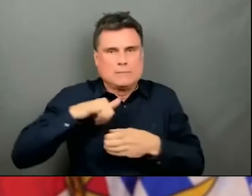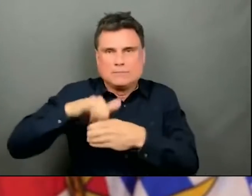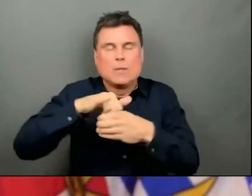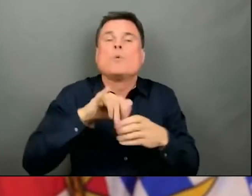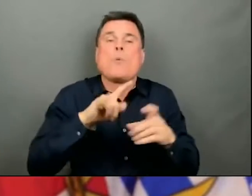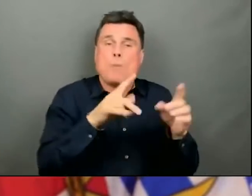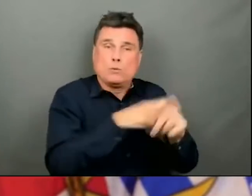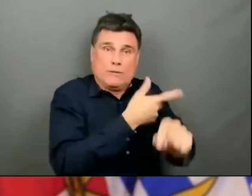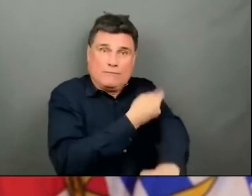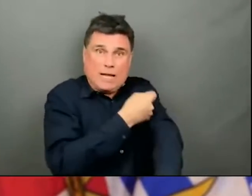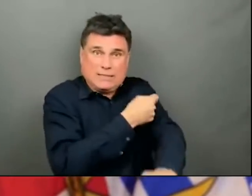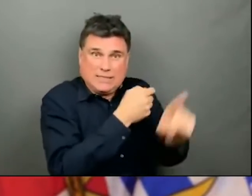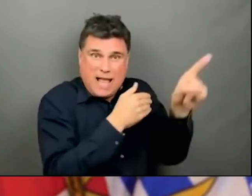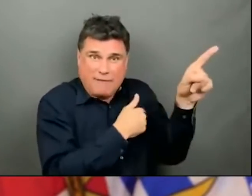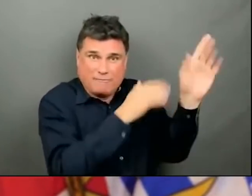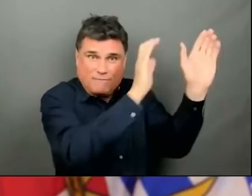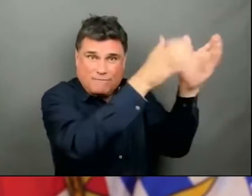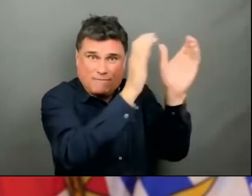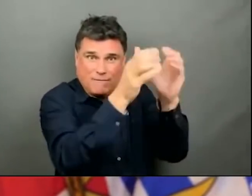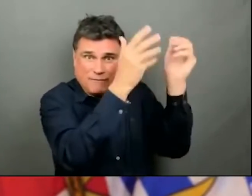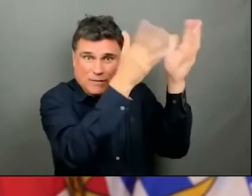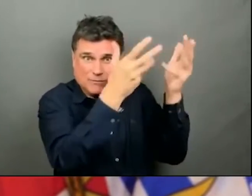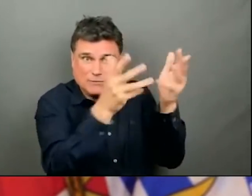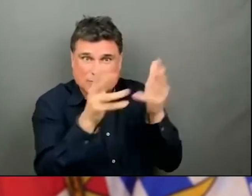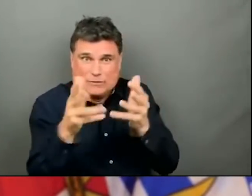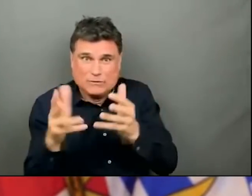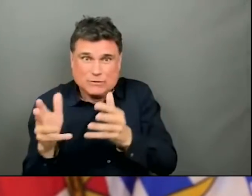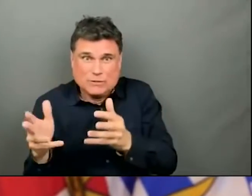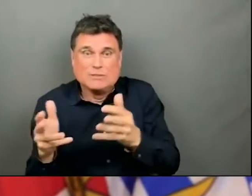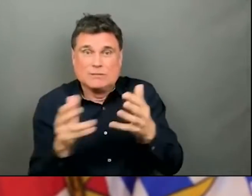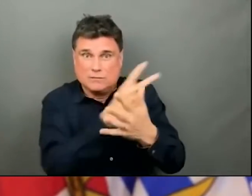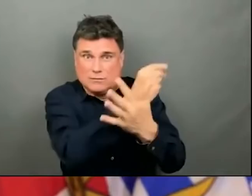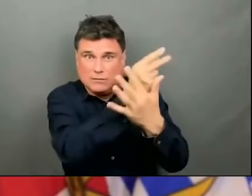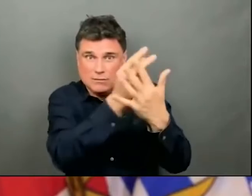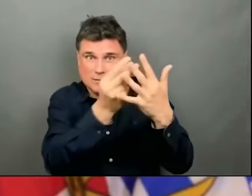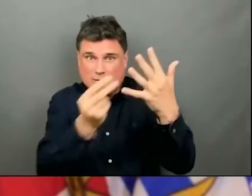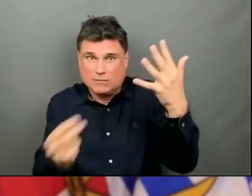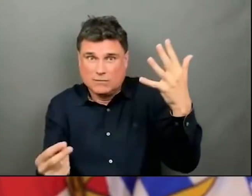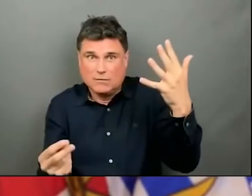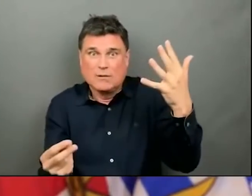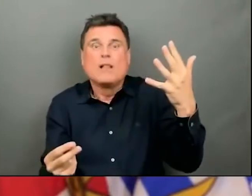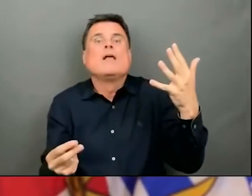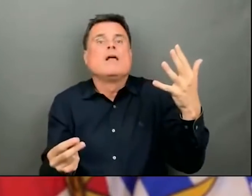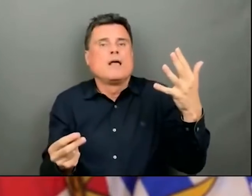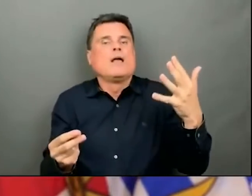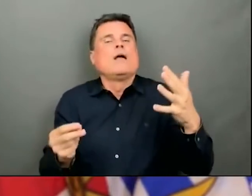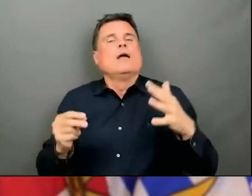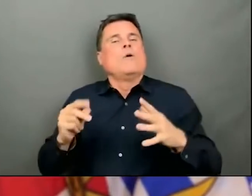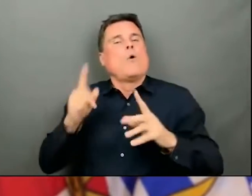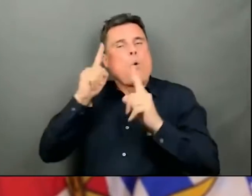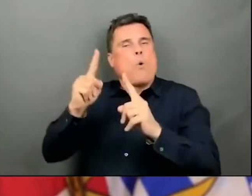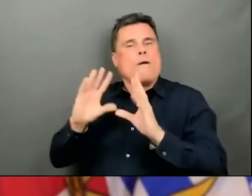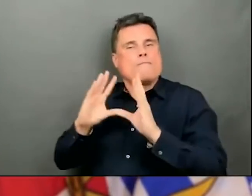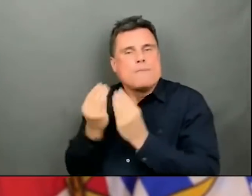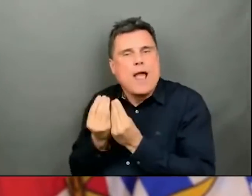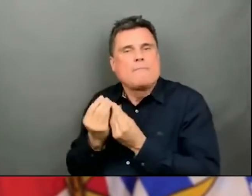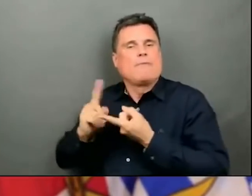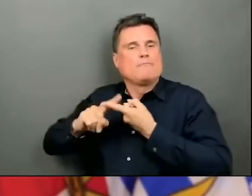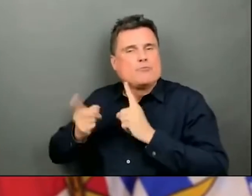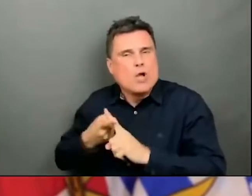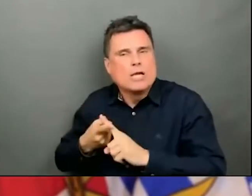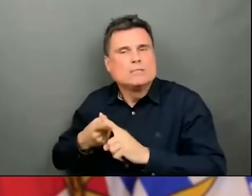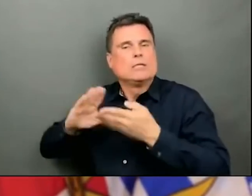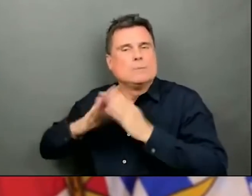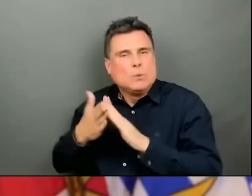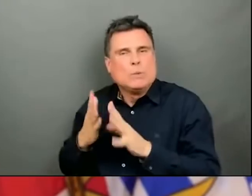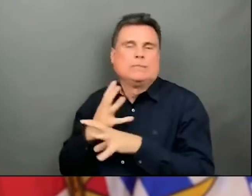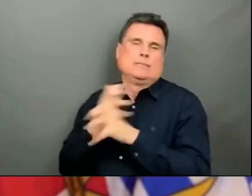This is what will protect our loved ones, our communities, and each other. And as we have reported over the last few weeks, the